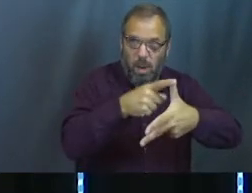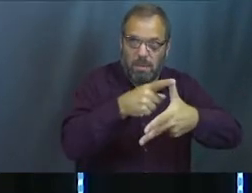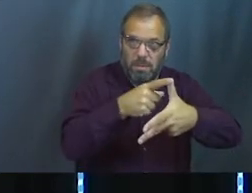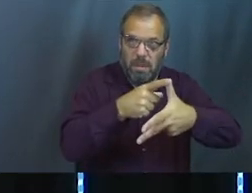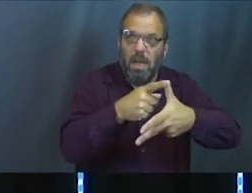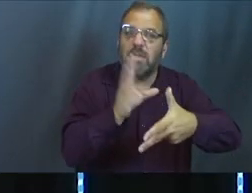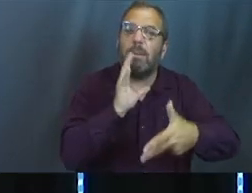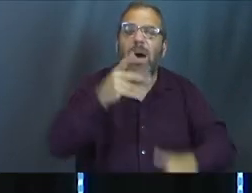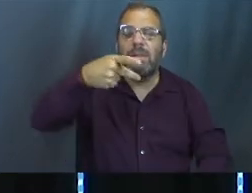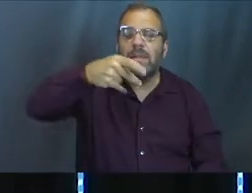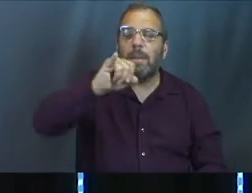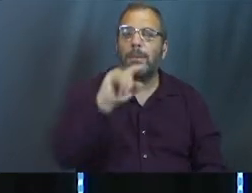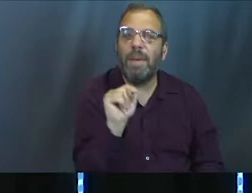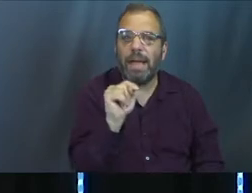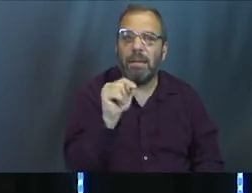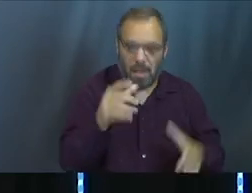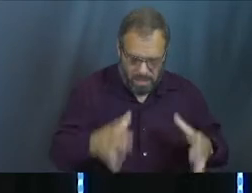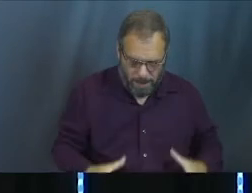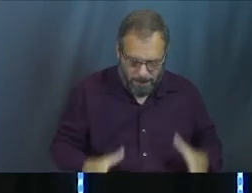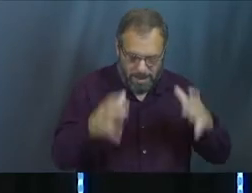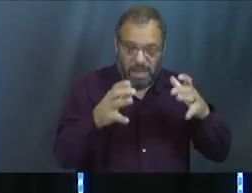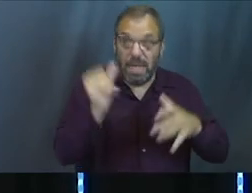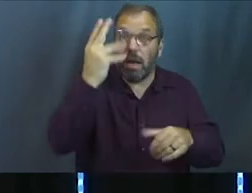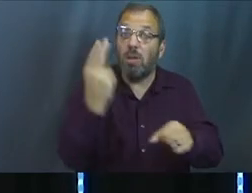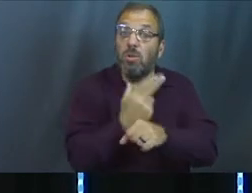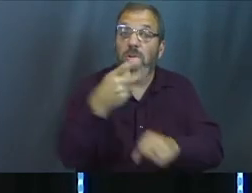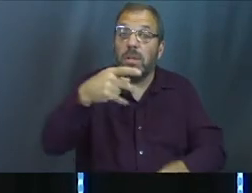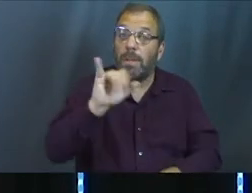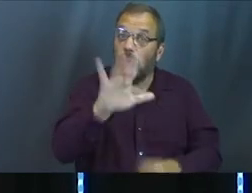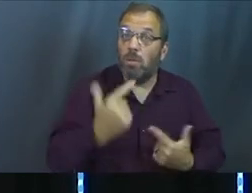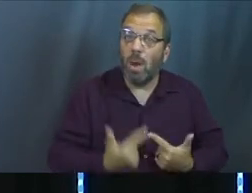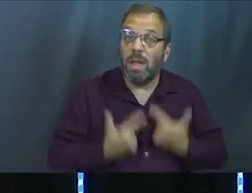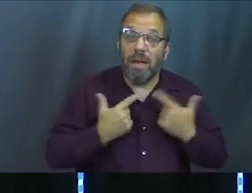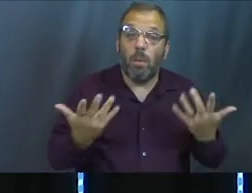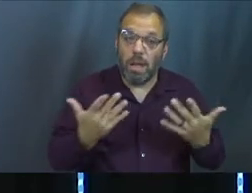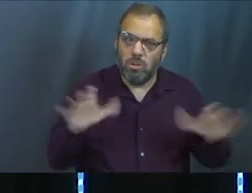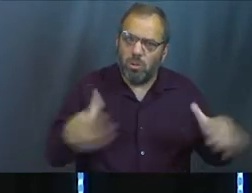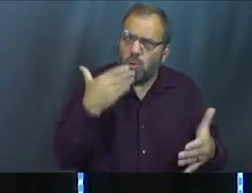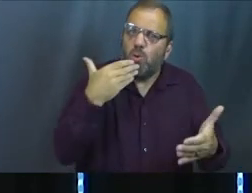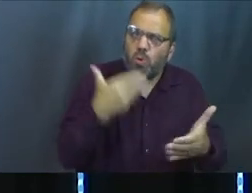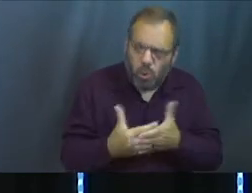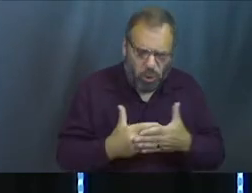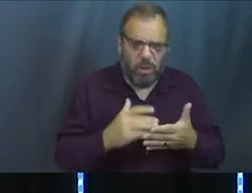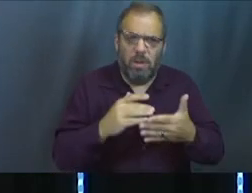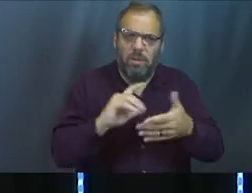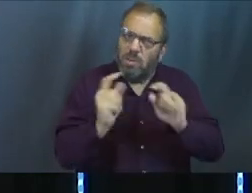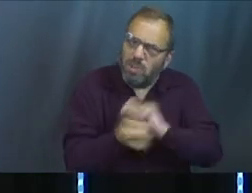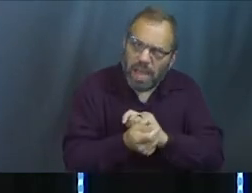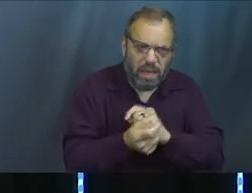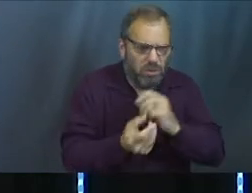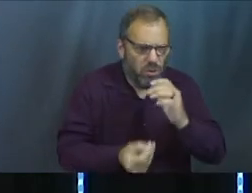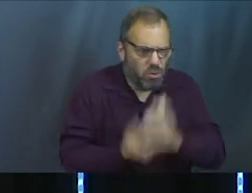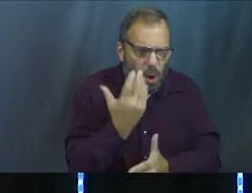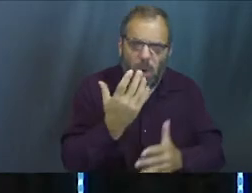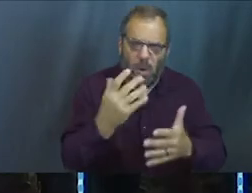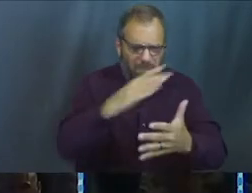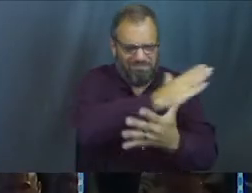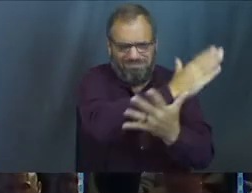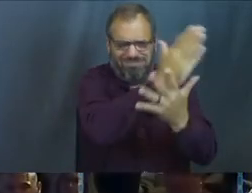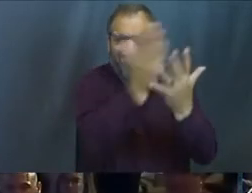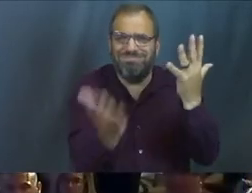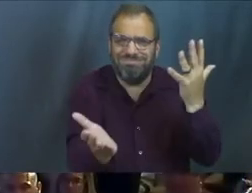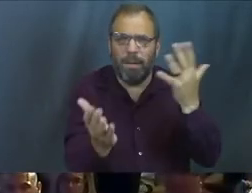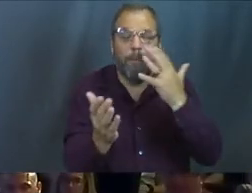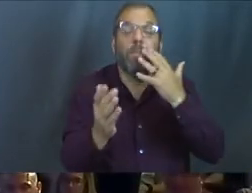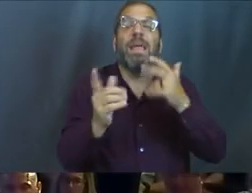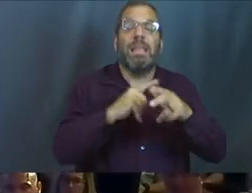talked about the pit and how God wants to use the pit oftentimes in our lives to do good things, to bring about change and growth and all kinds of stuff.